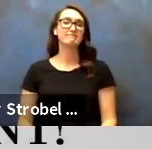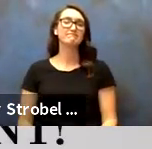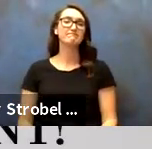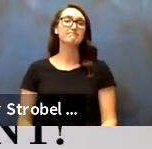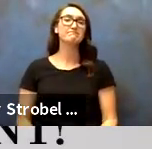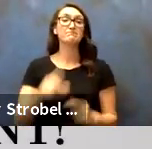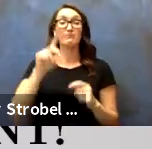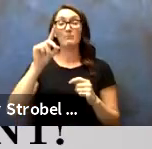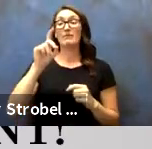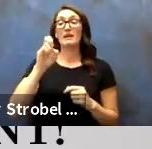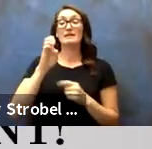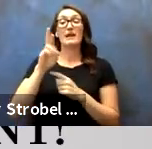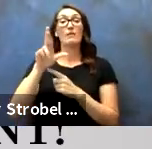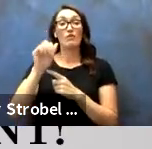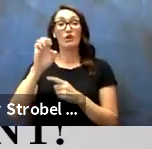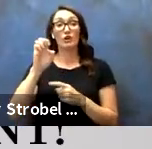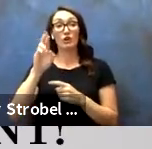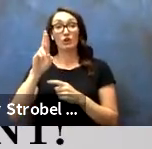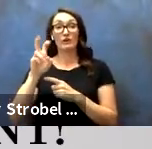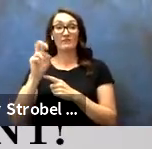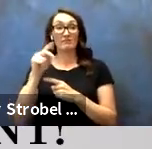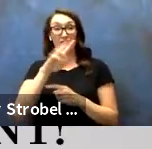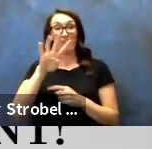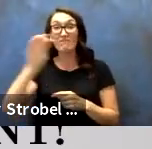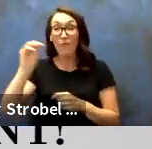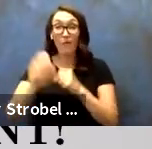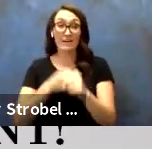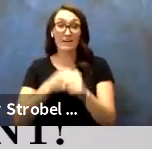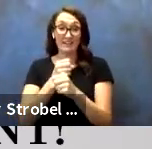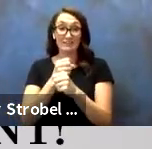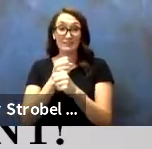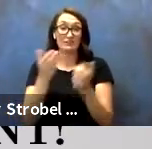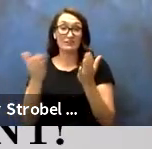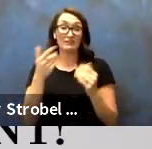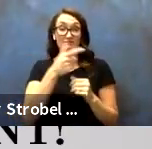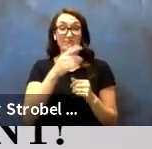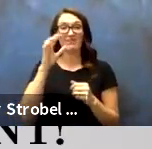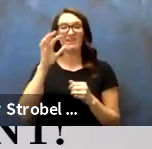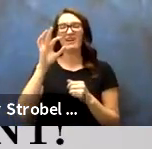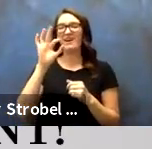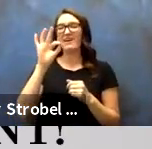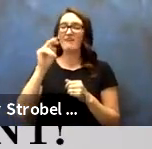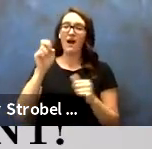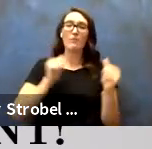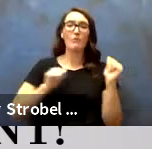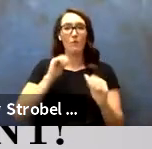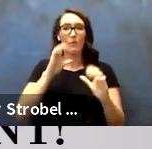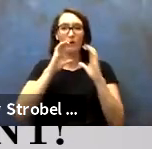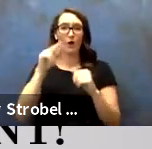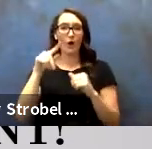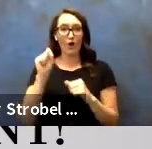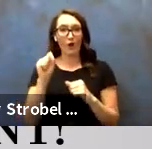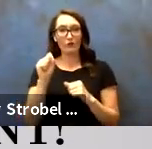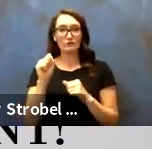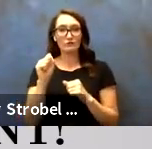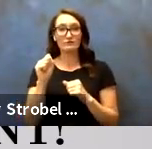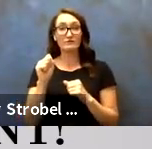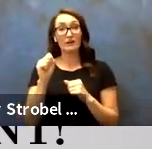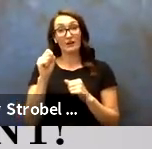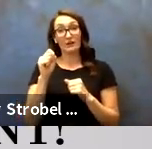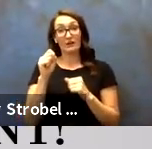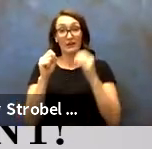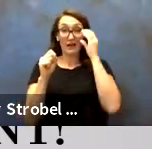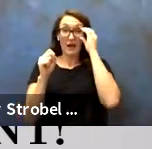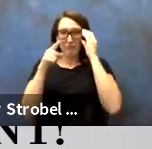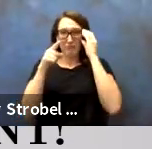Deborah Irvin, 40 years of service in the fine and performing arts. You can't think of a theatrical project that you